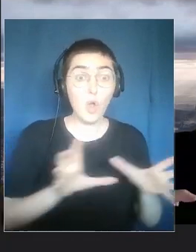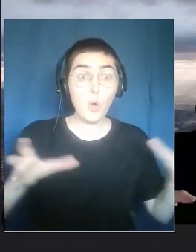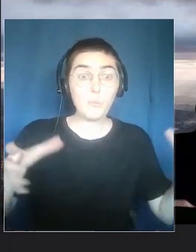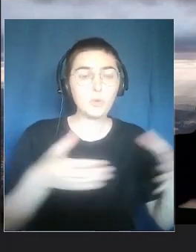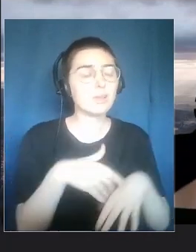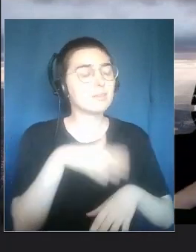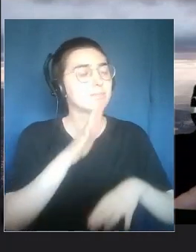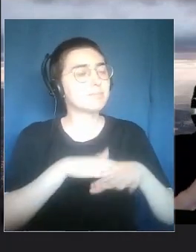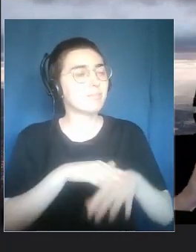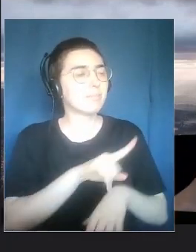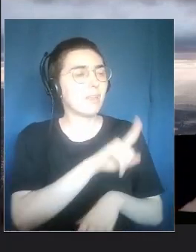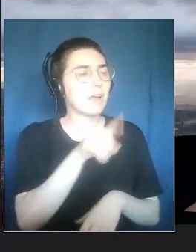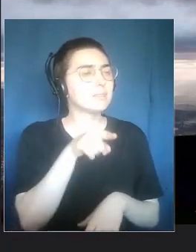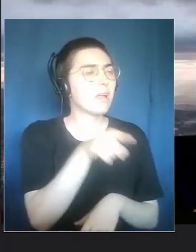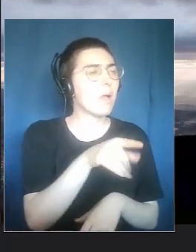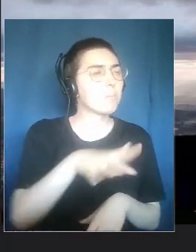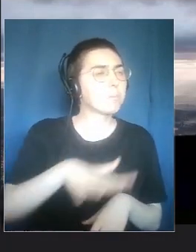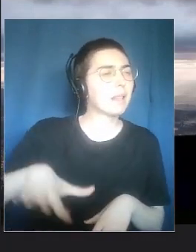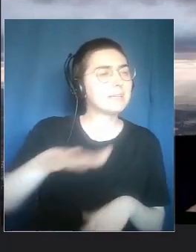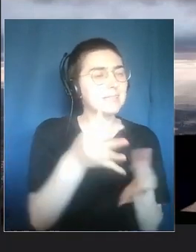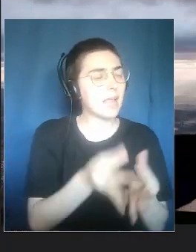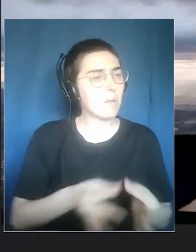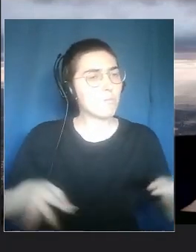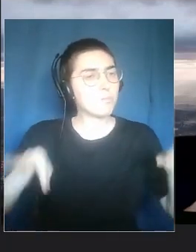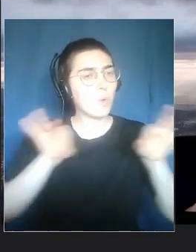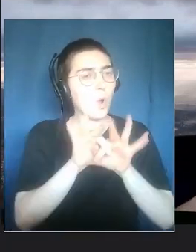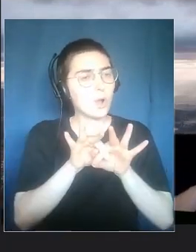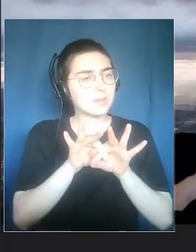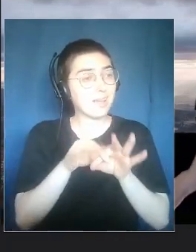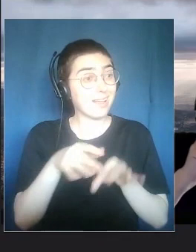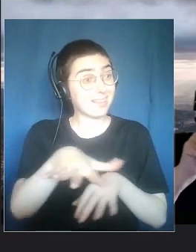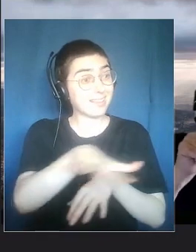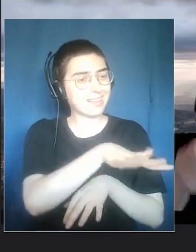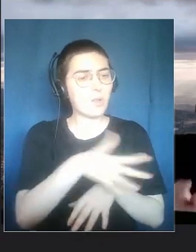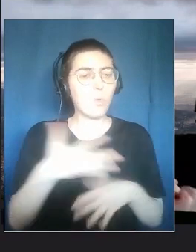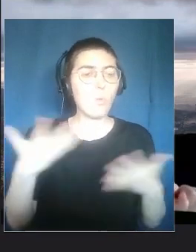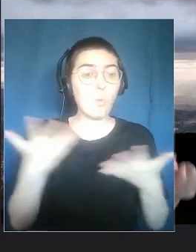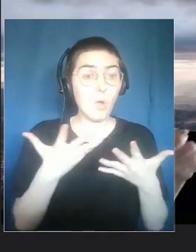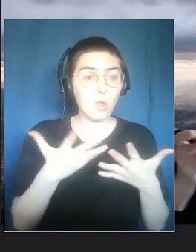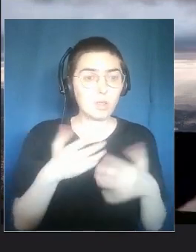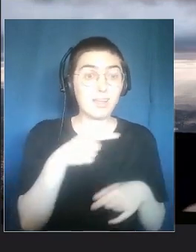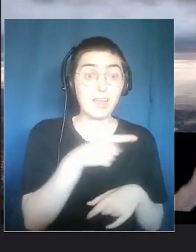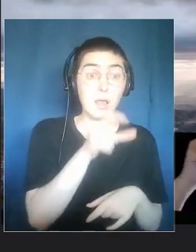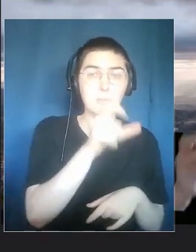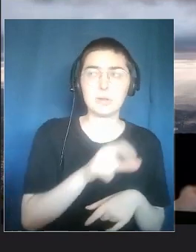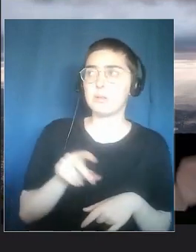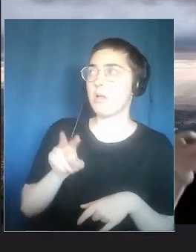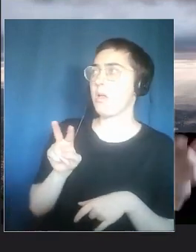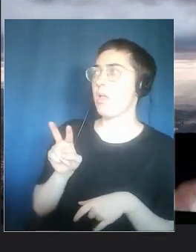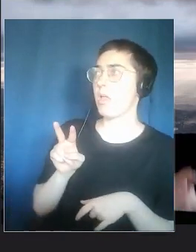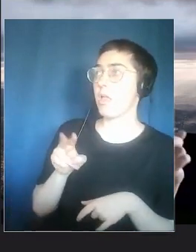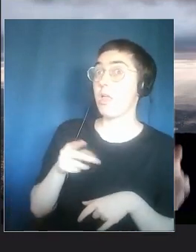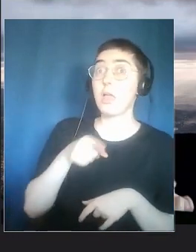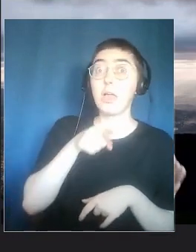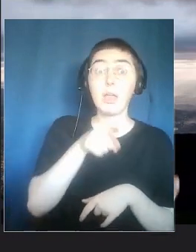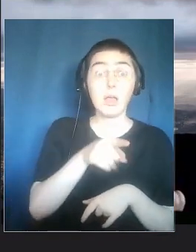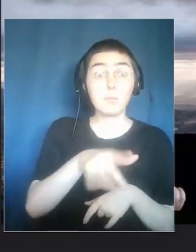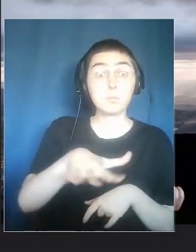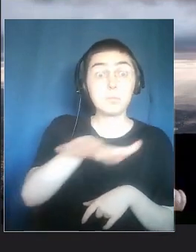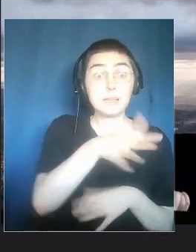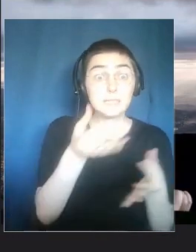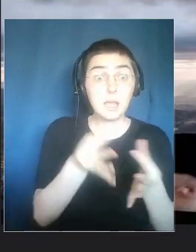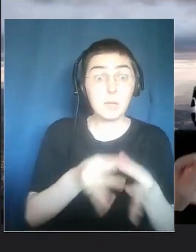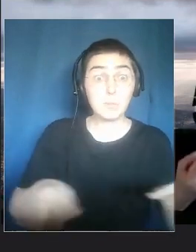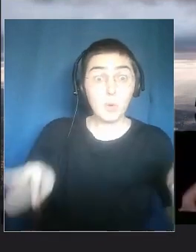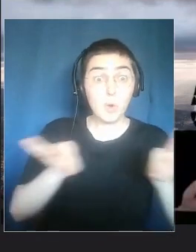places in the neighborhood are. And this relationship permanently modifies the